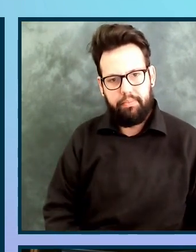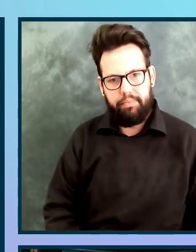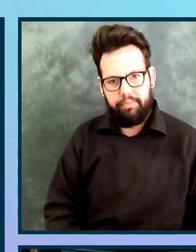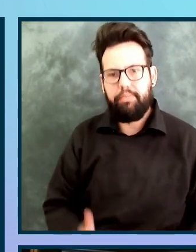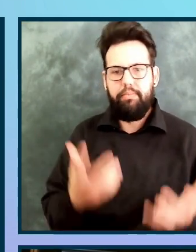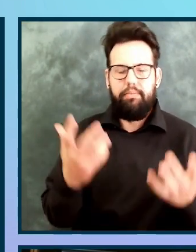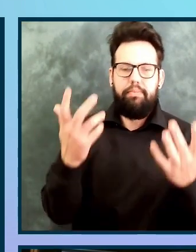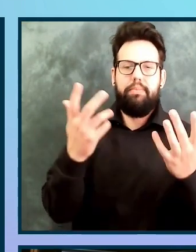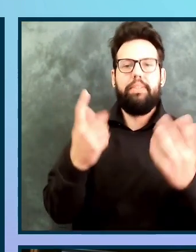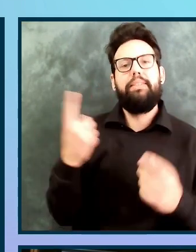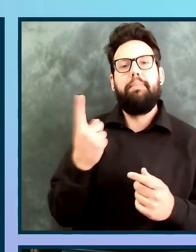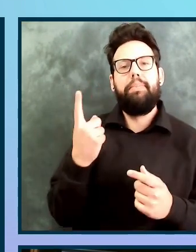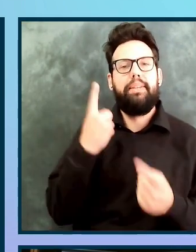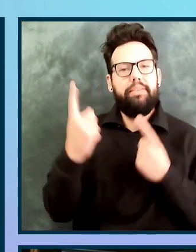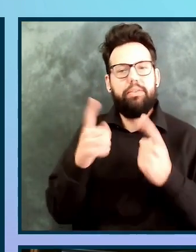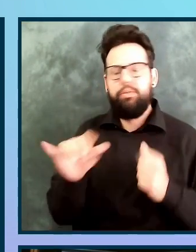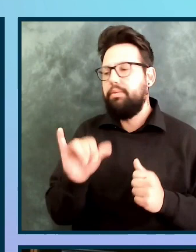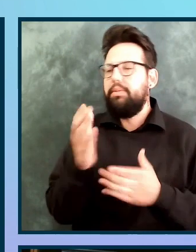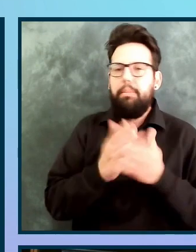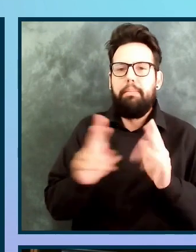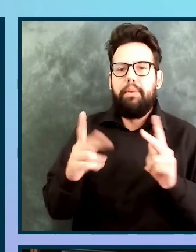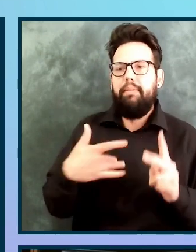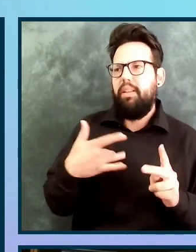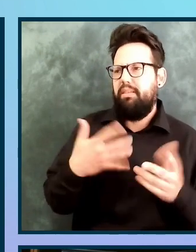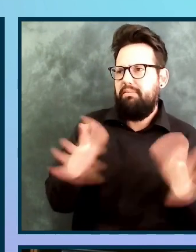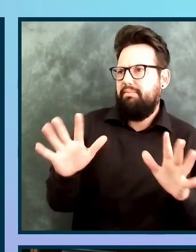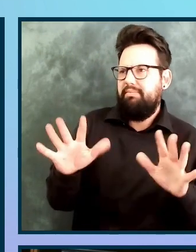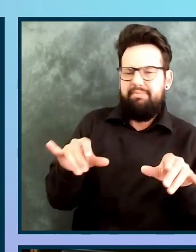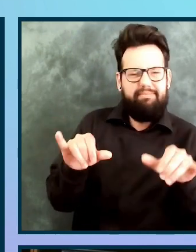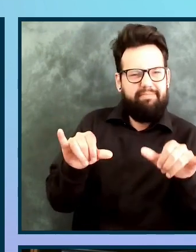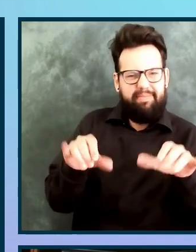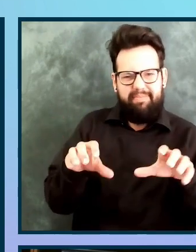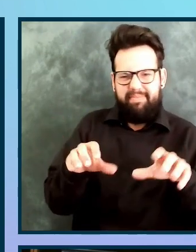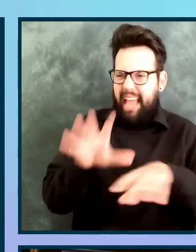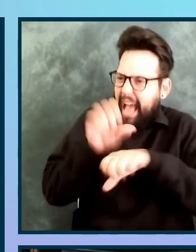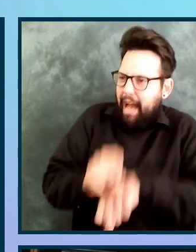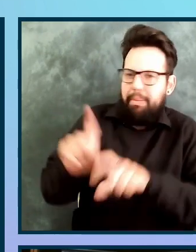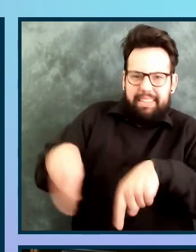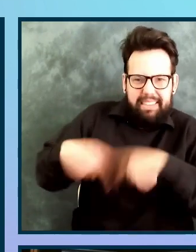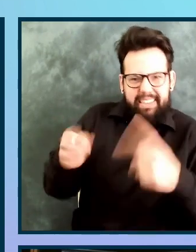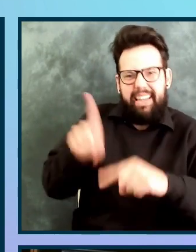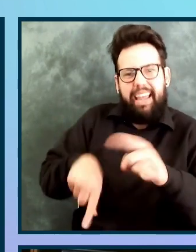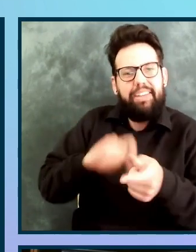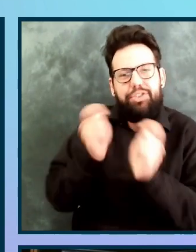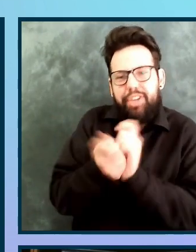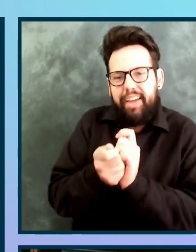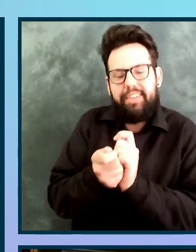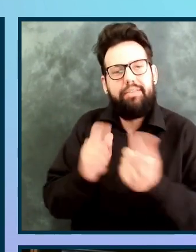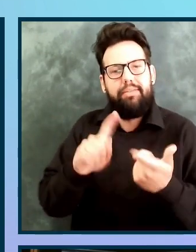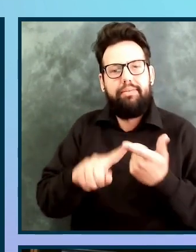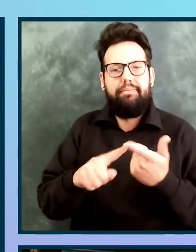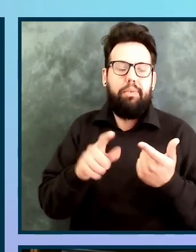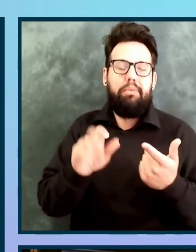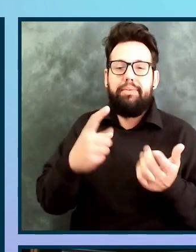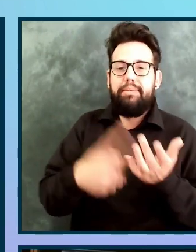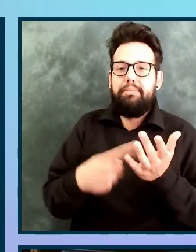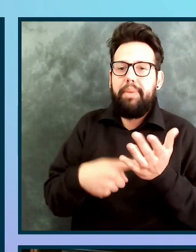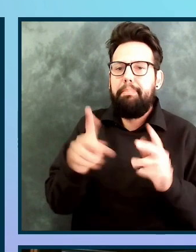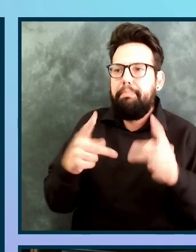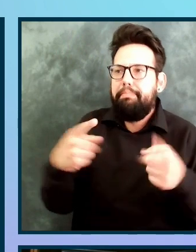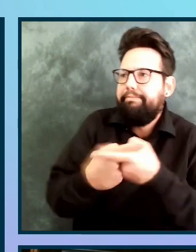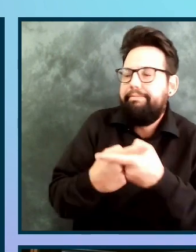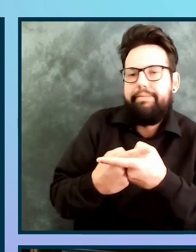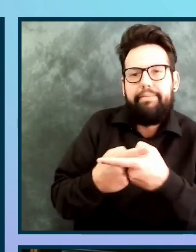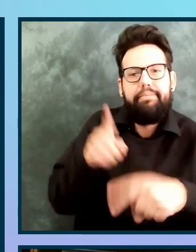I've always done it this way. I can't change. Physical abilities, intellectual capabilities, the time available to develop the skills,